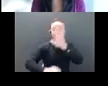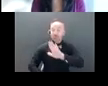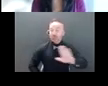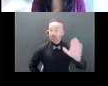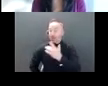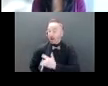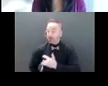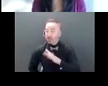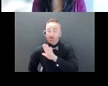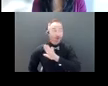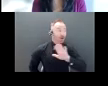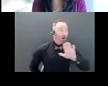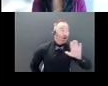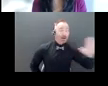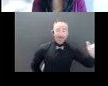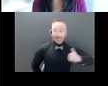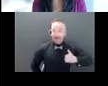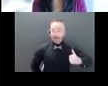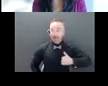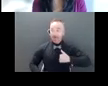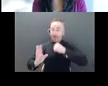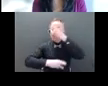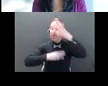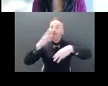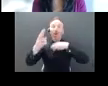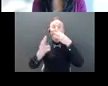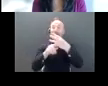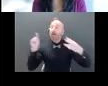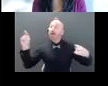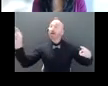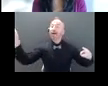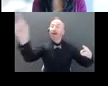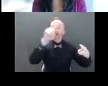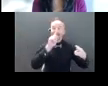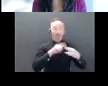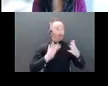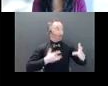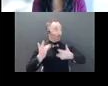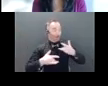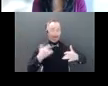or perhaps from another part of the world. So we're always excited to see where everybody's from.